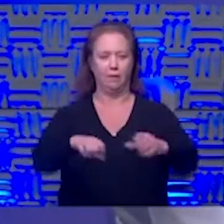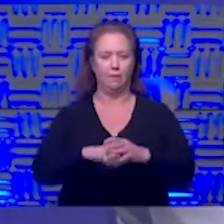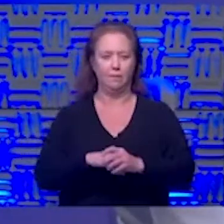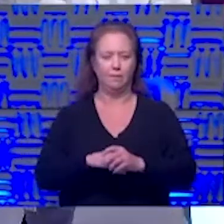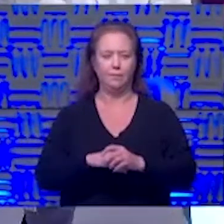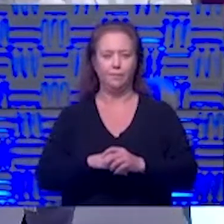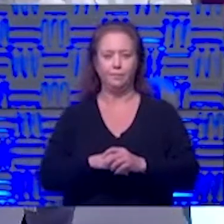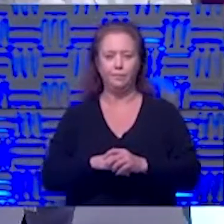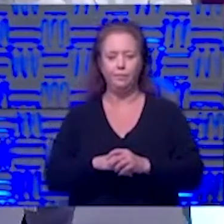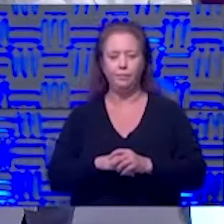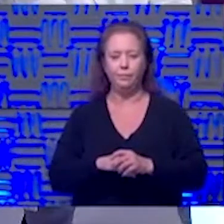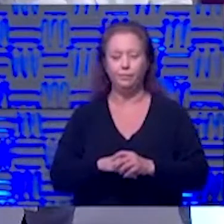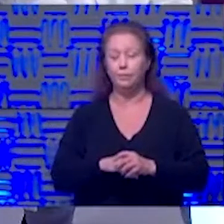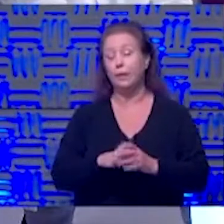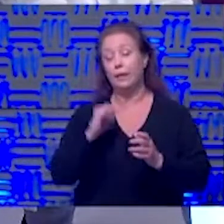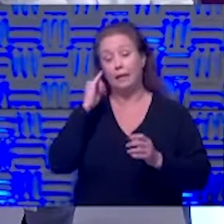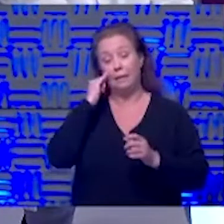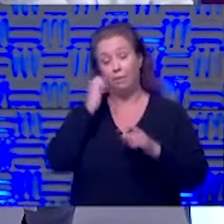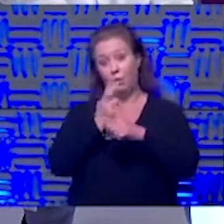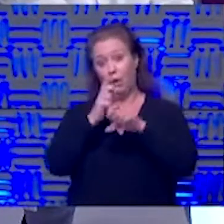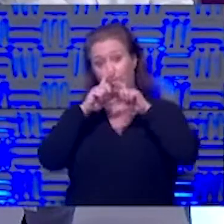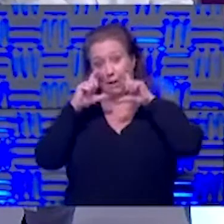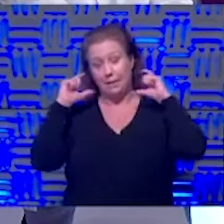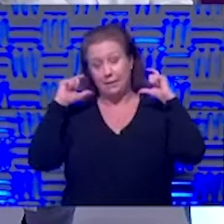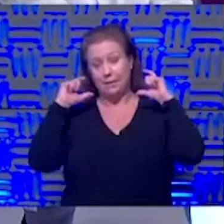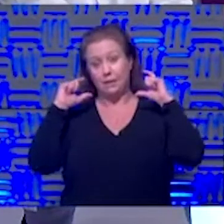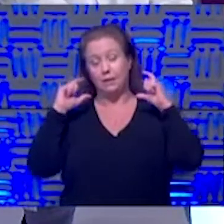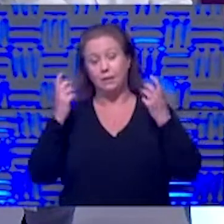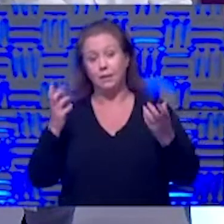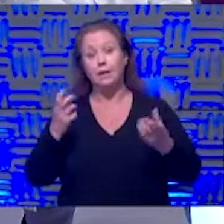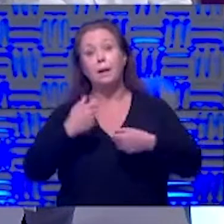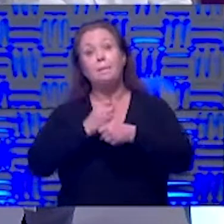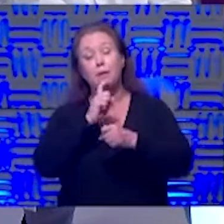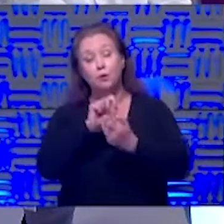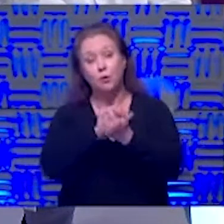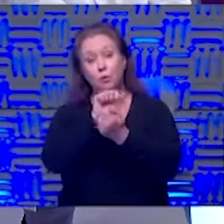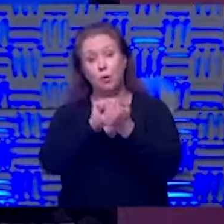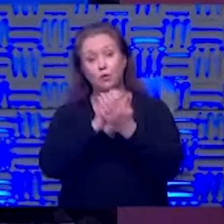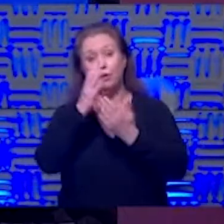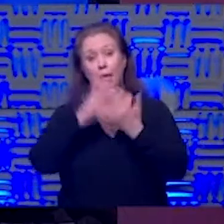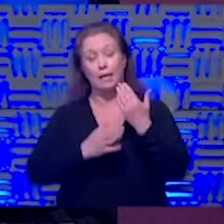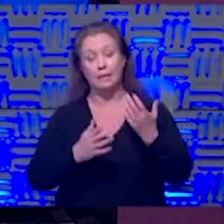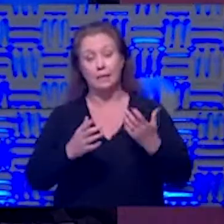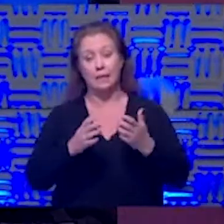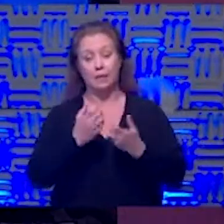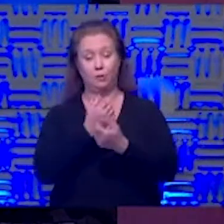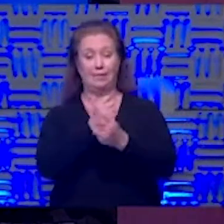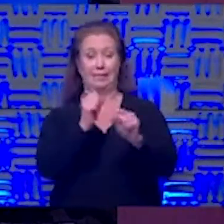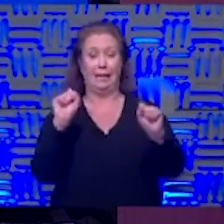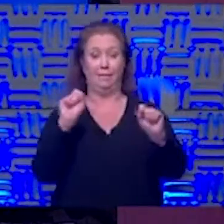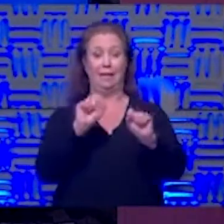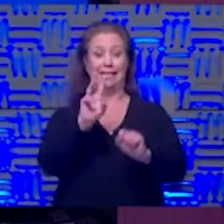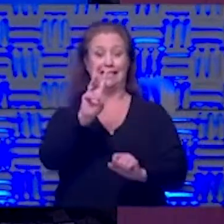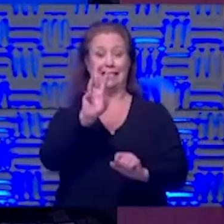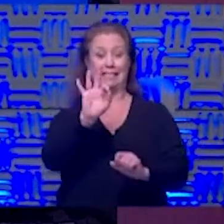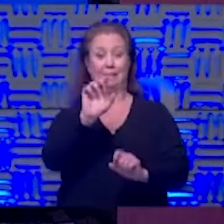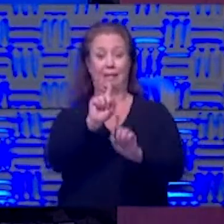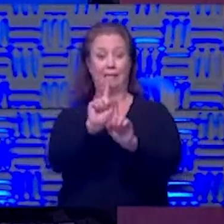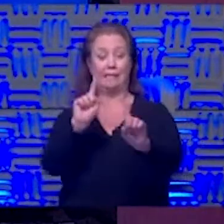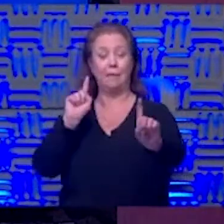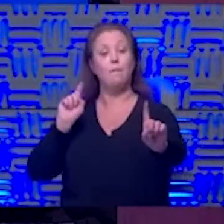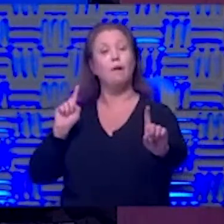time and if you wear a mask yeah and you make sure you wash your hands and you stay six foot distance away